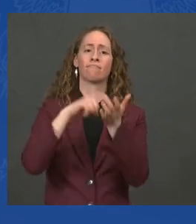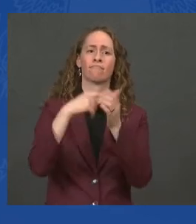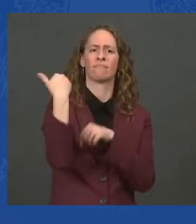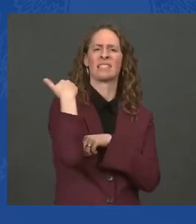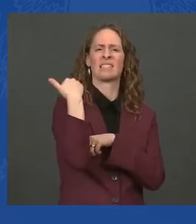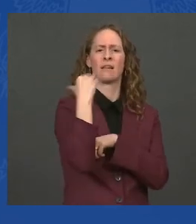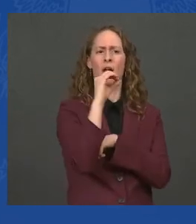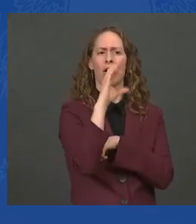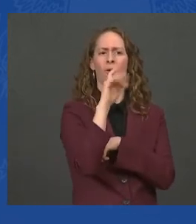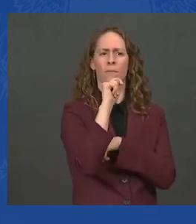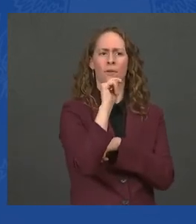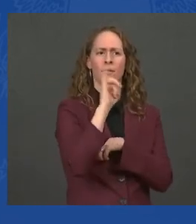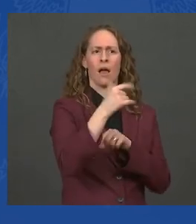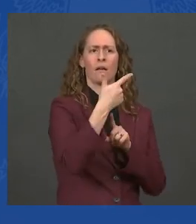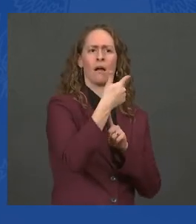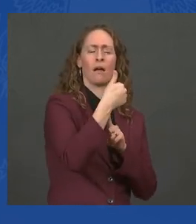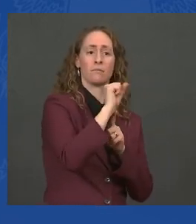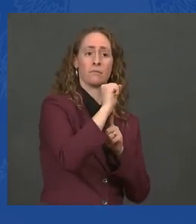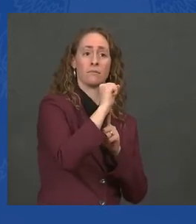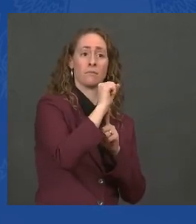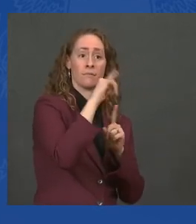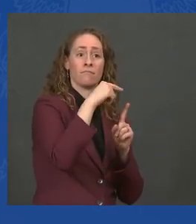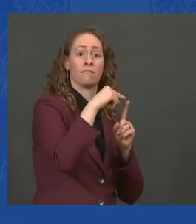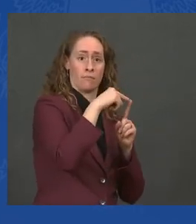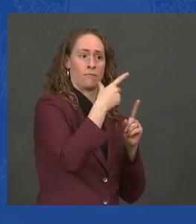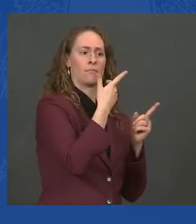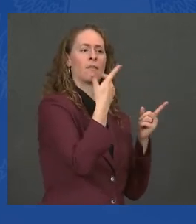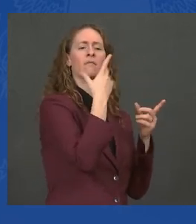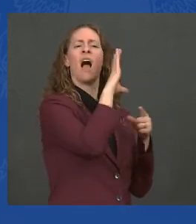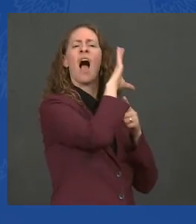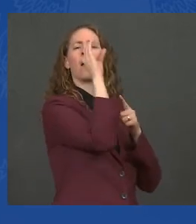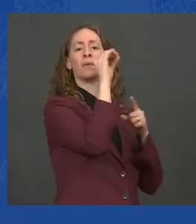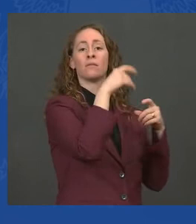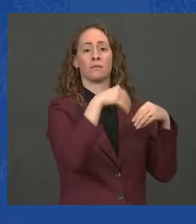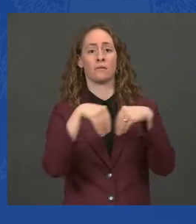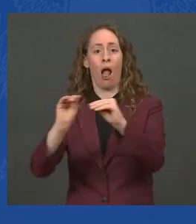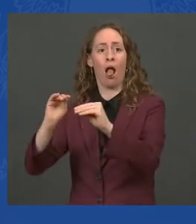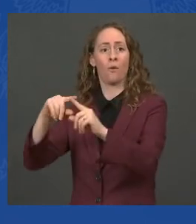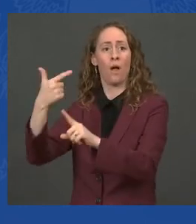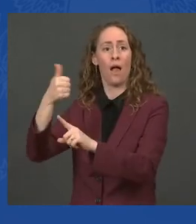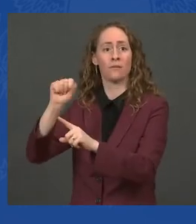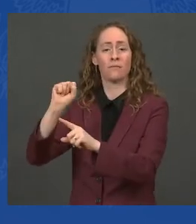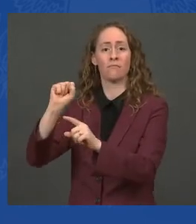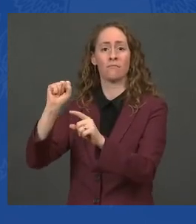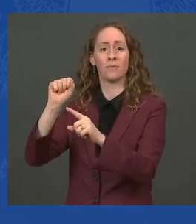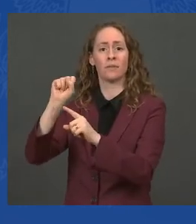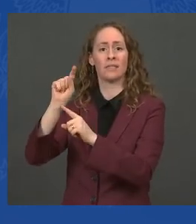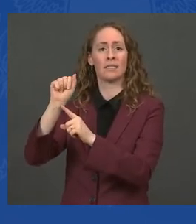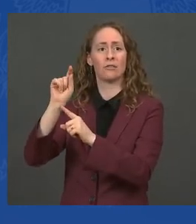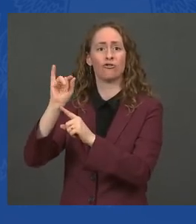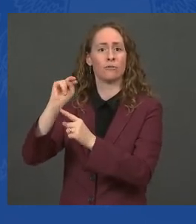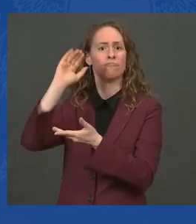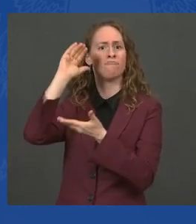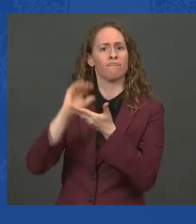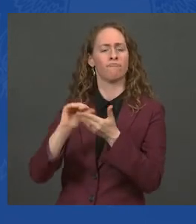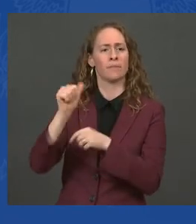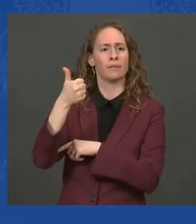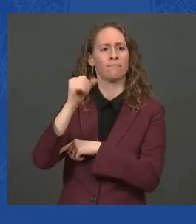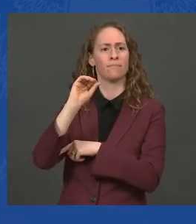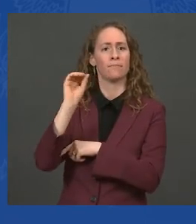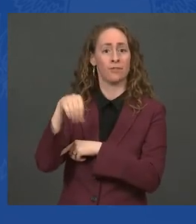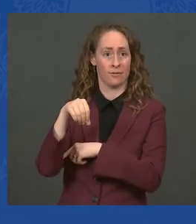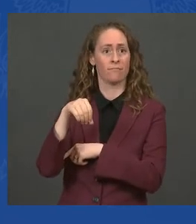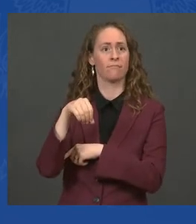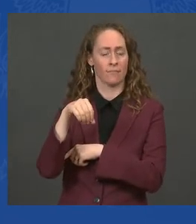has fallen around 10 percent. And that decline has picked up in recent days. That's a drop of about 25